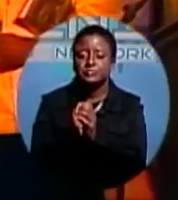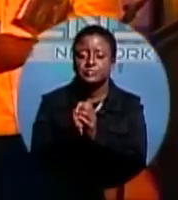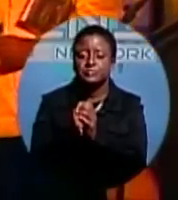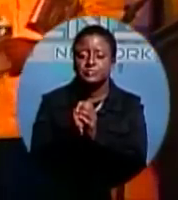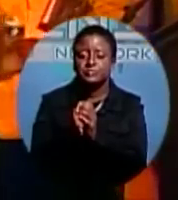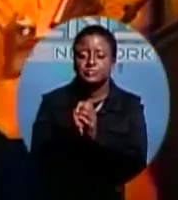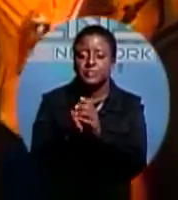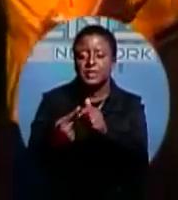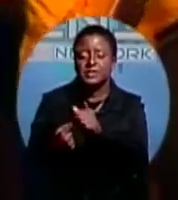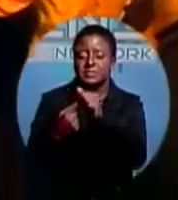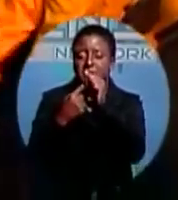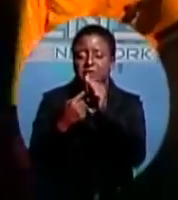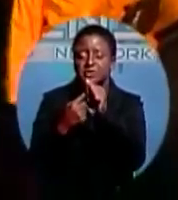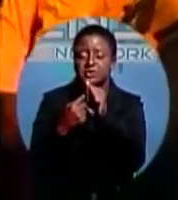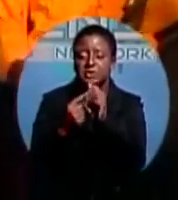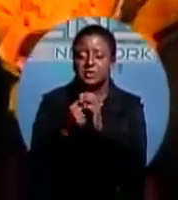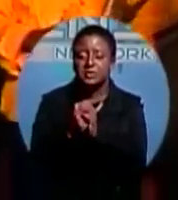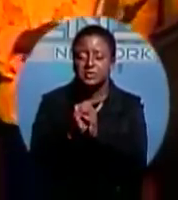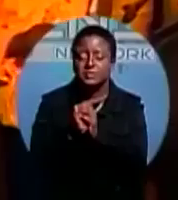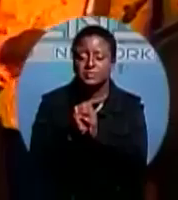And especially Norris.